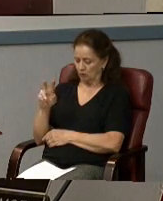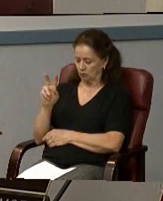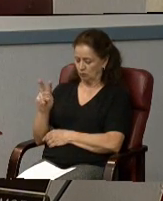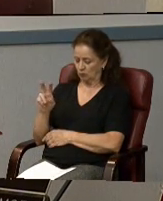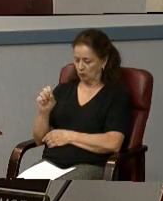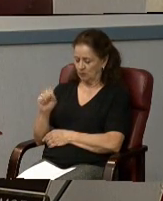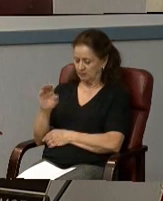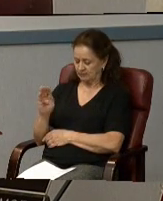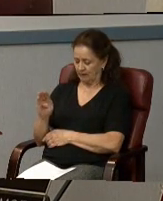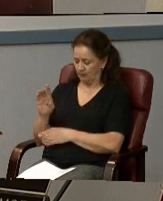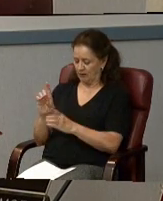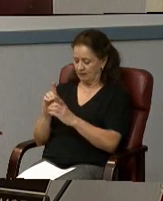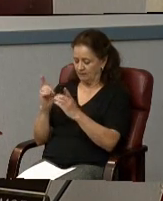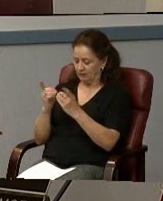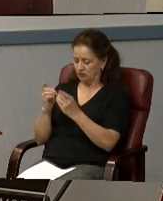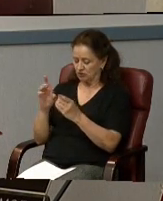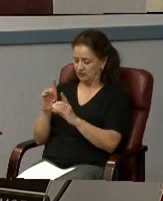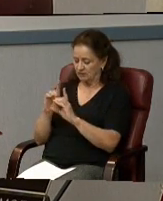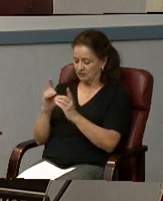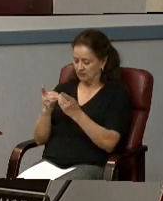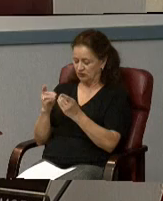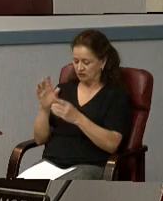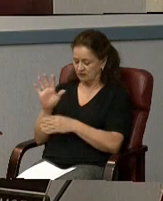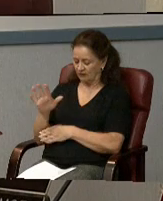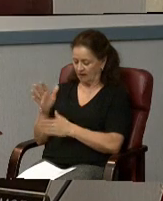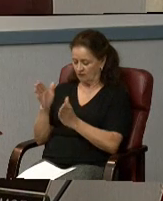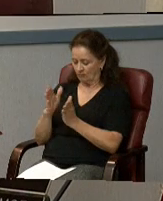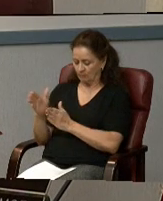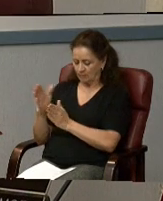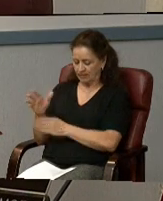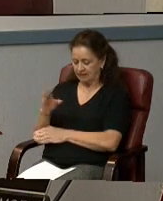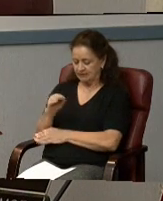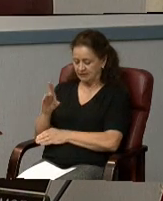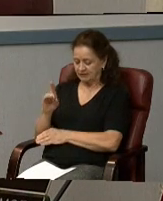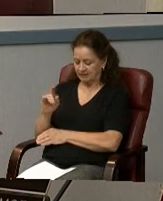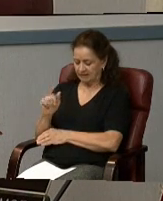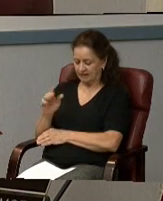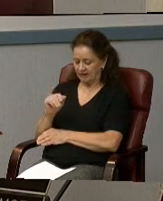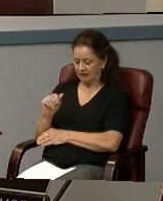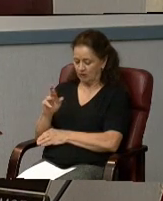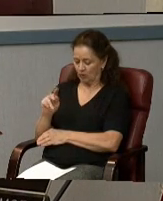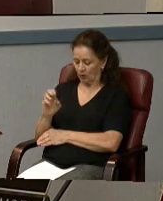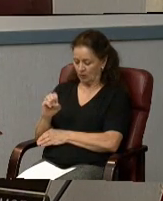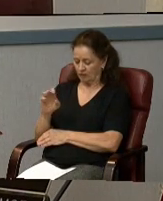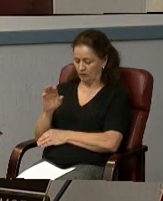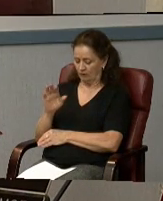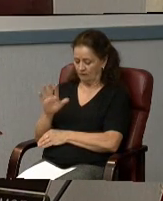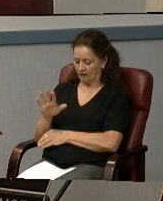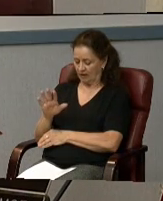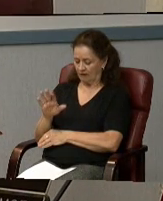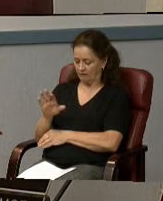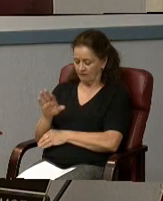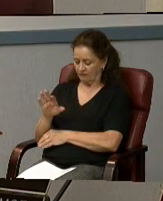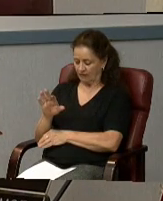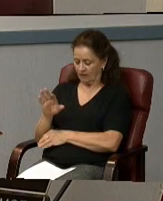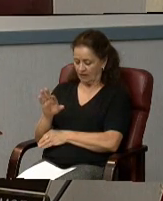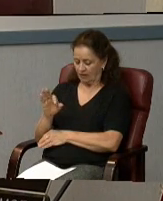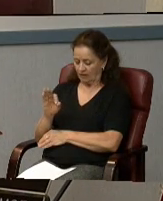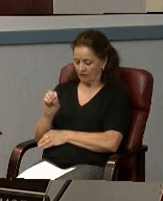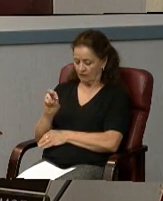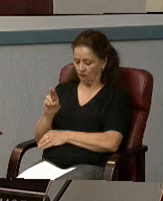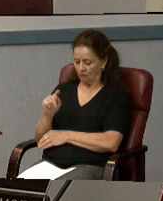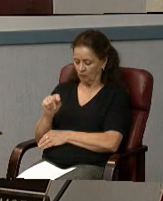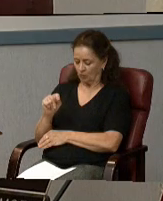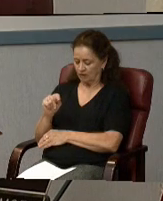Division 5, Plans and Data, and Article 5, Forest Conservation and Providing an Effective